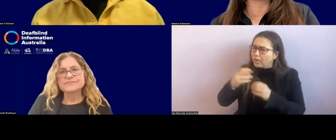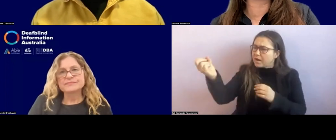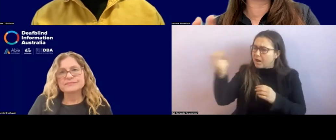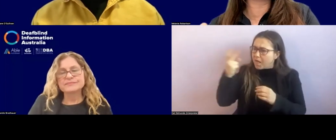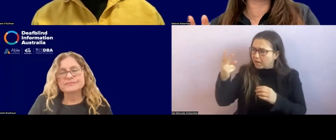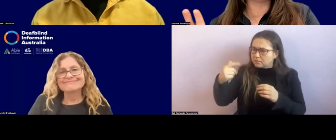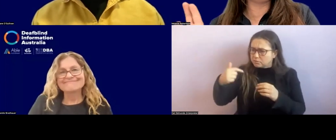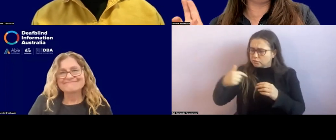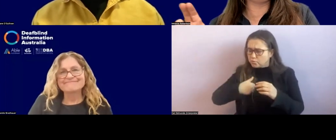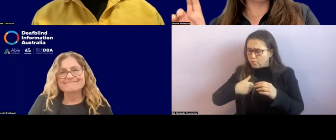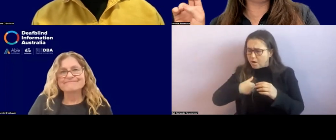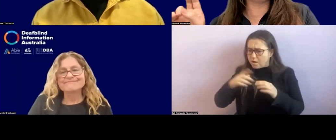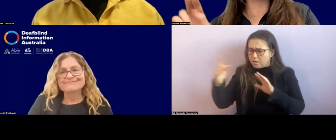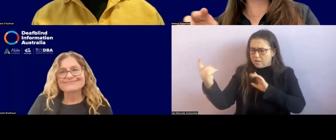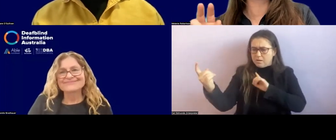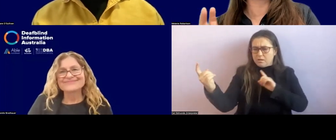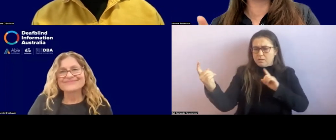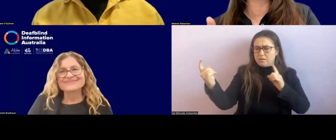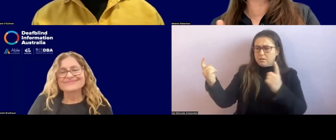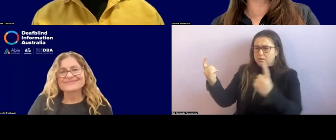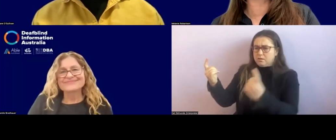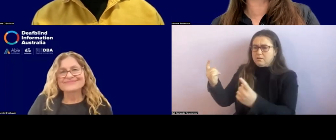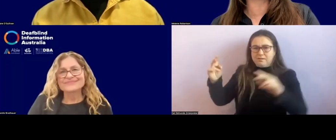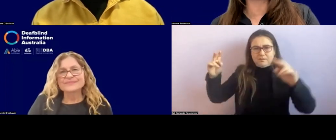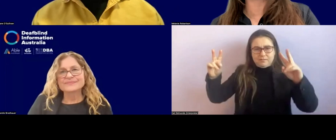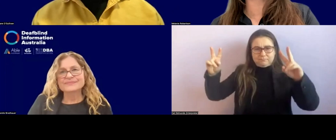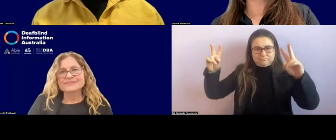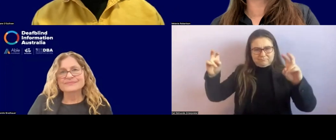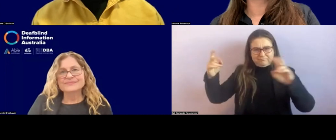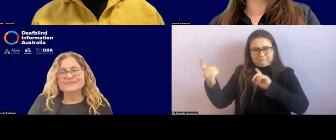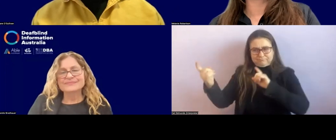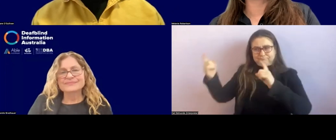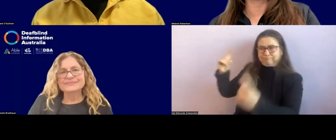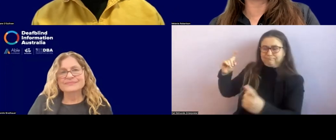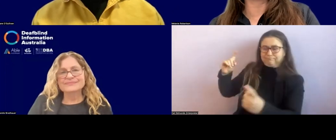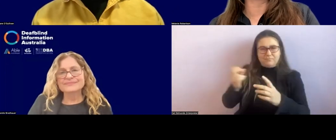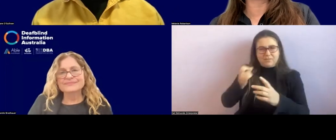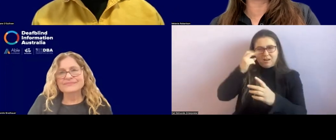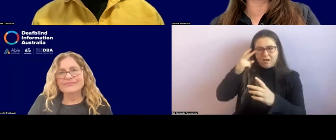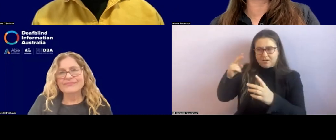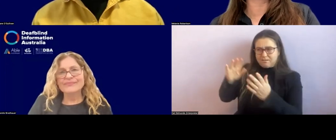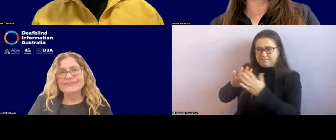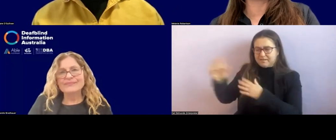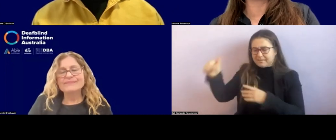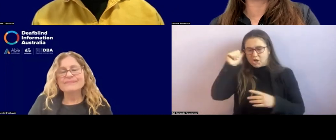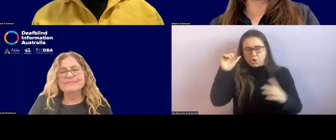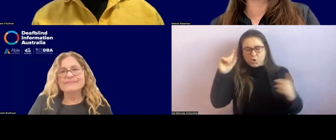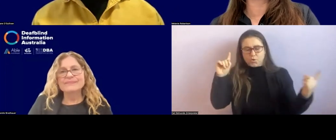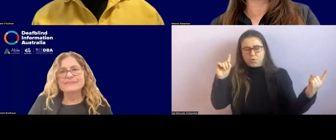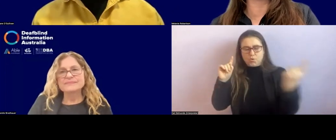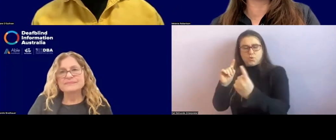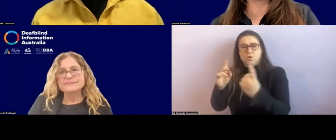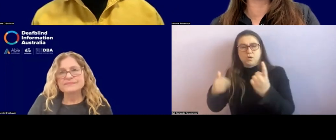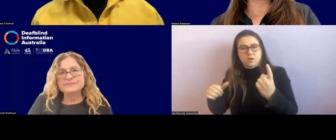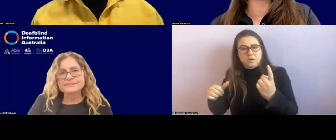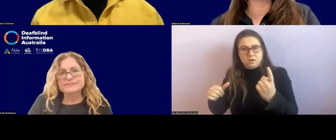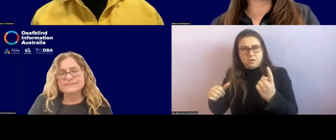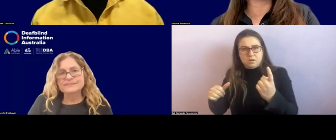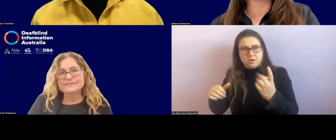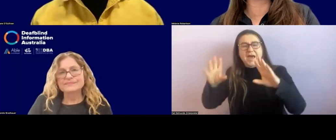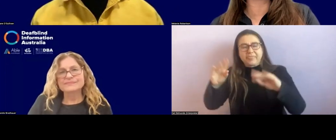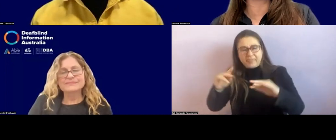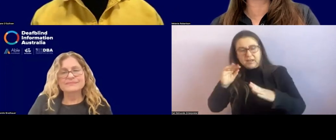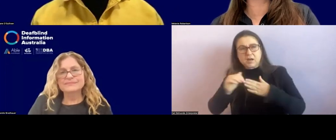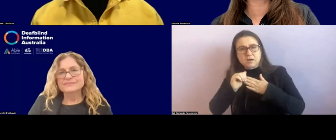into that inverted commas light space? So they know there's a presence and then can guide or